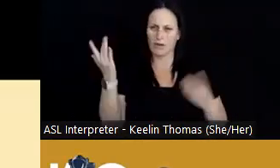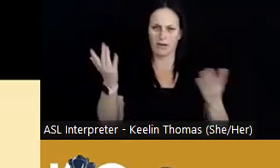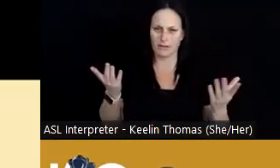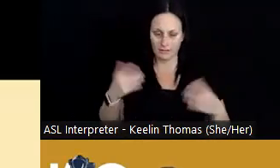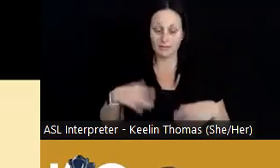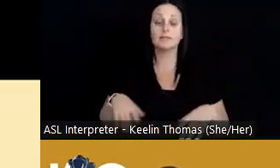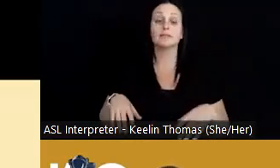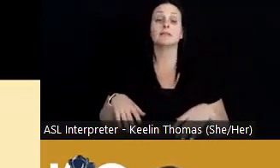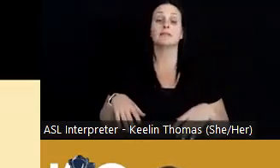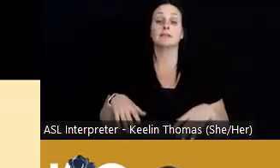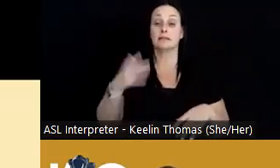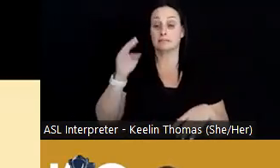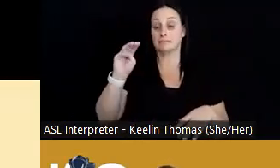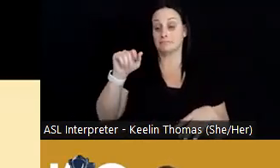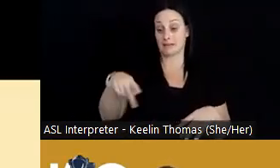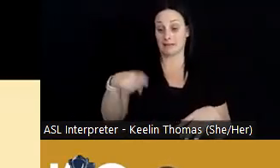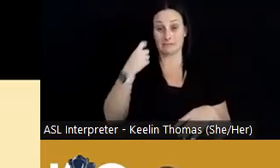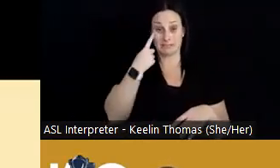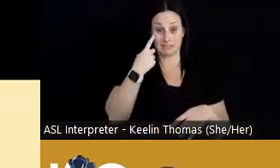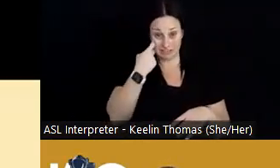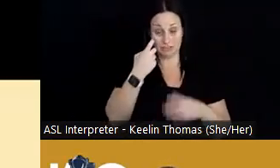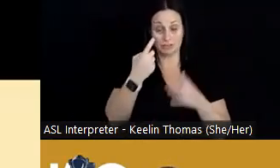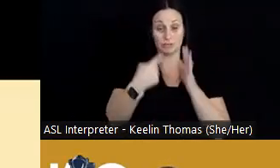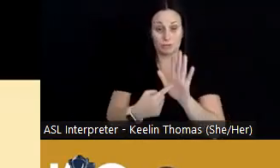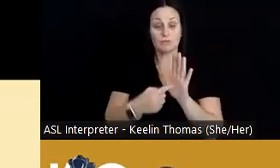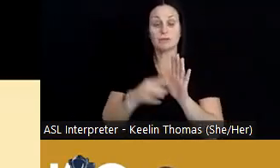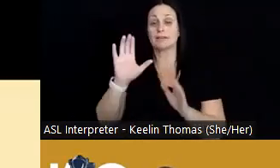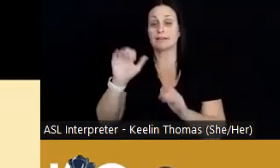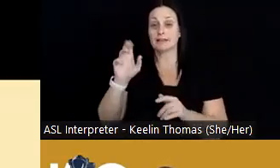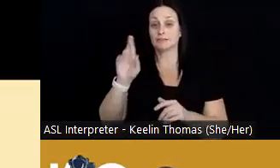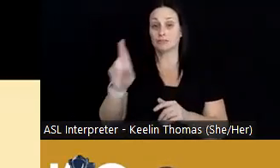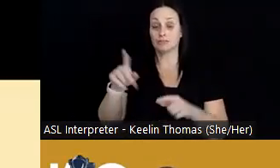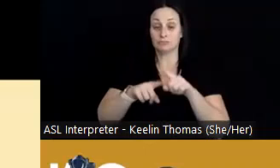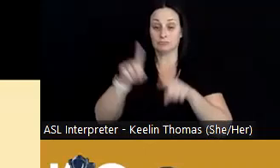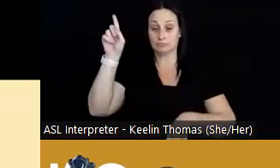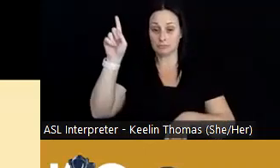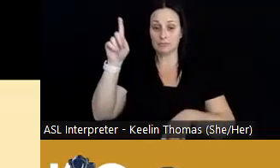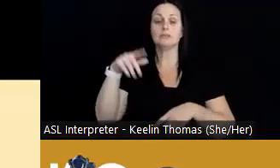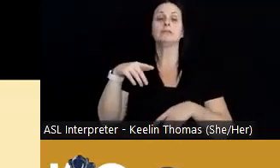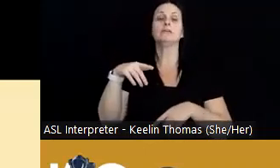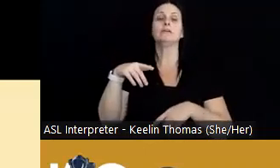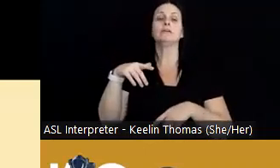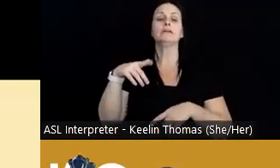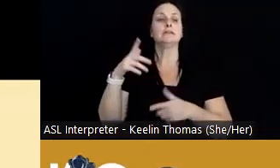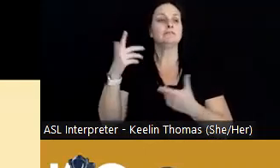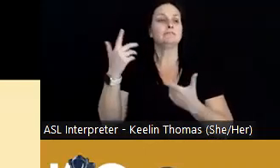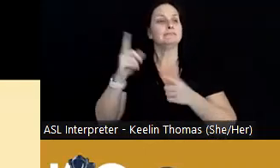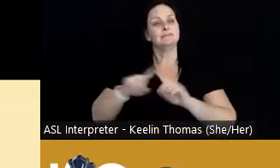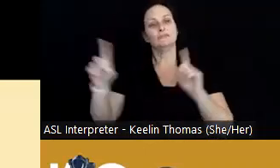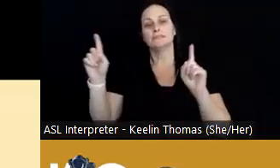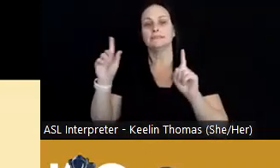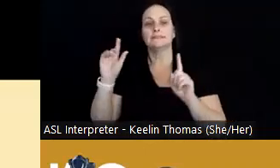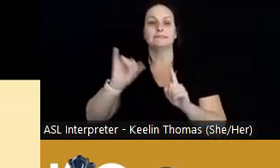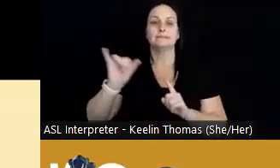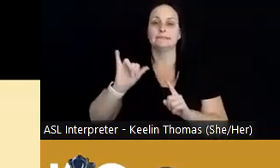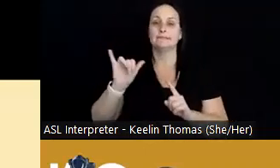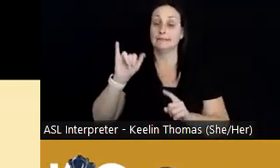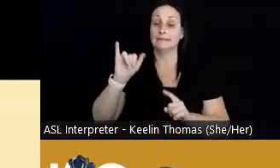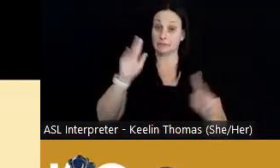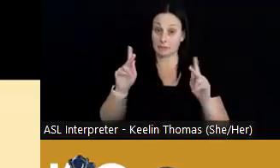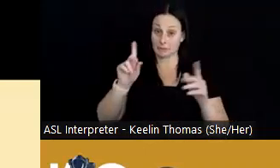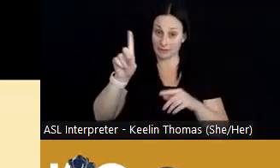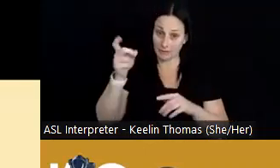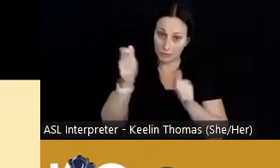the maps that I just showed you, cancer health disparities are differences in whether or not people get